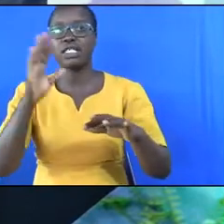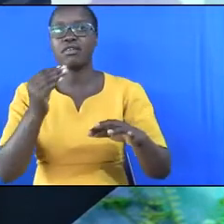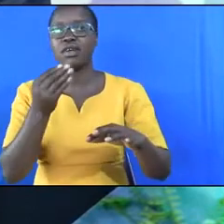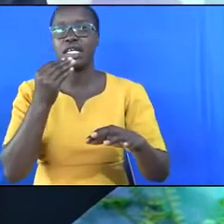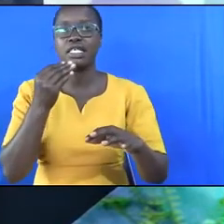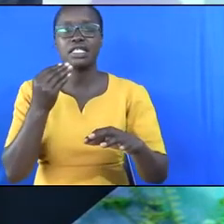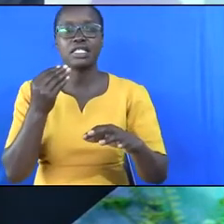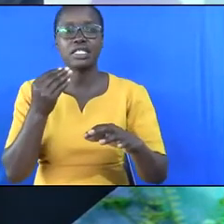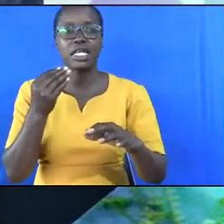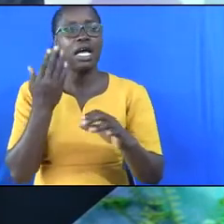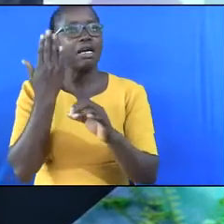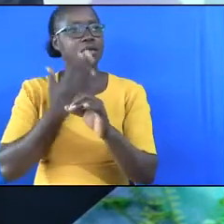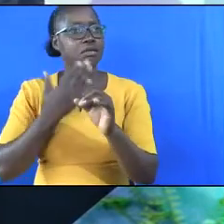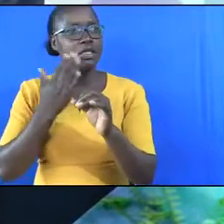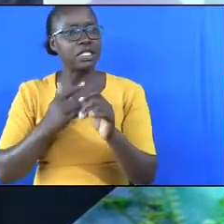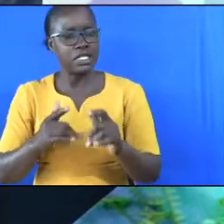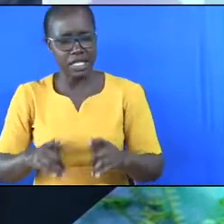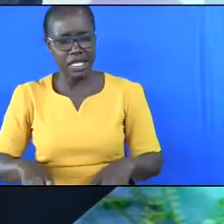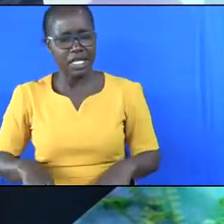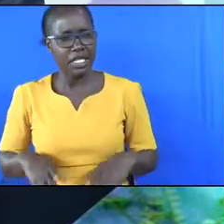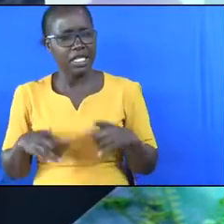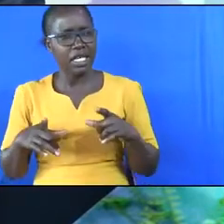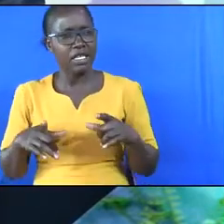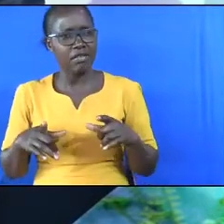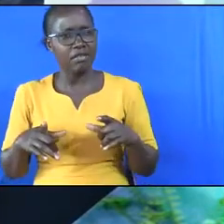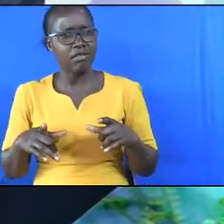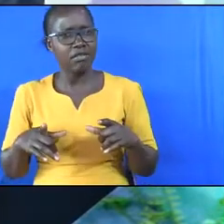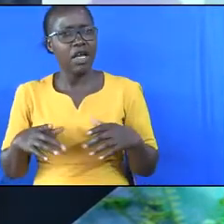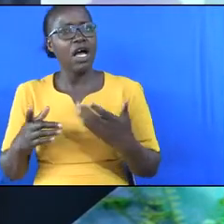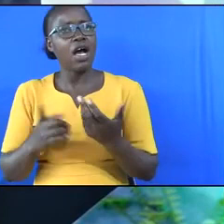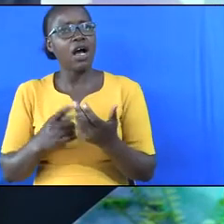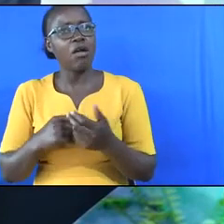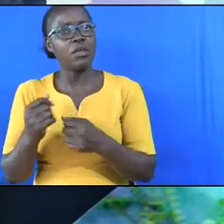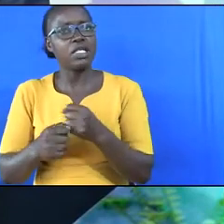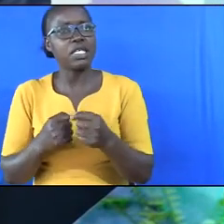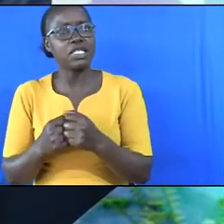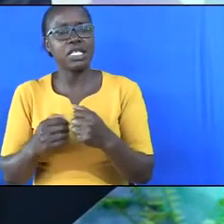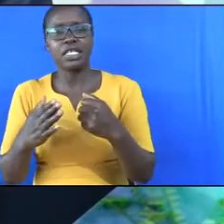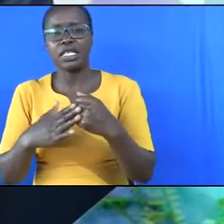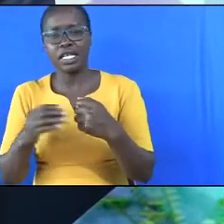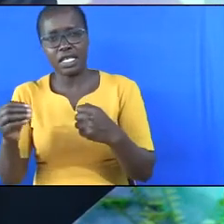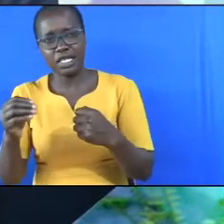Their average lifespan was 900 years. 900 years.